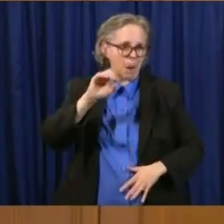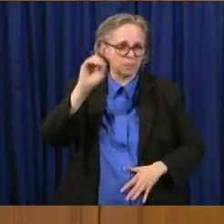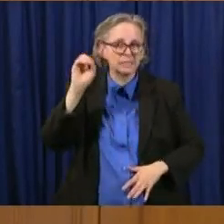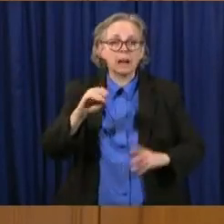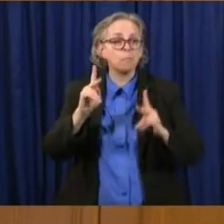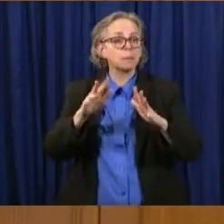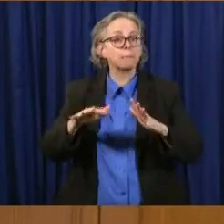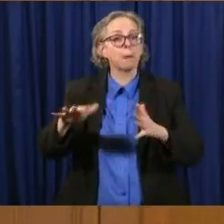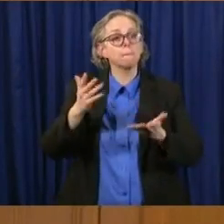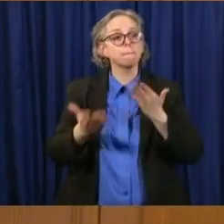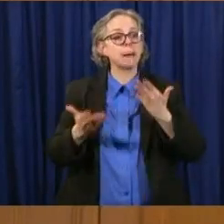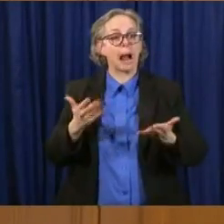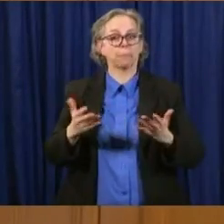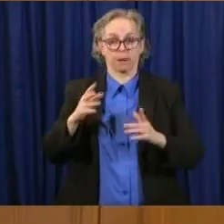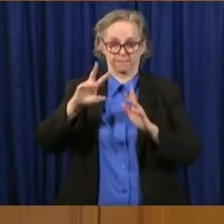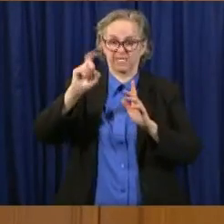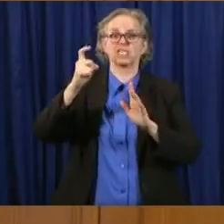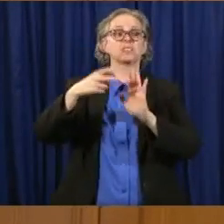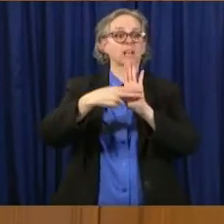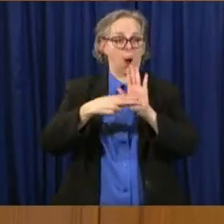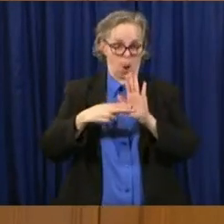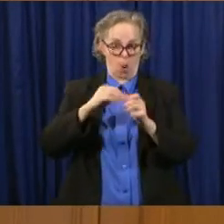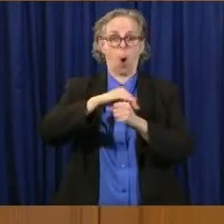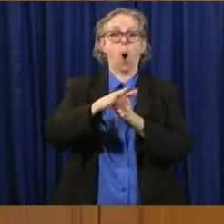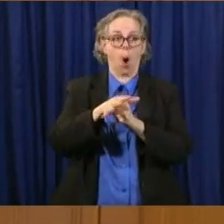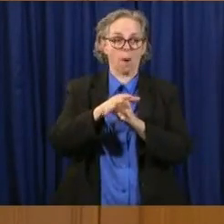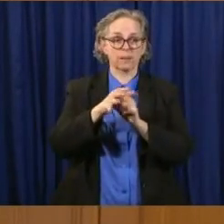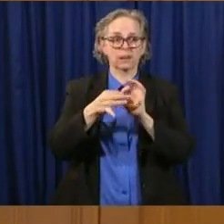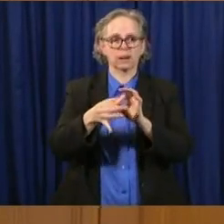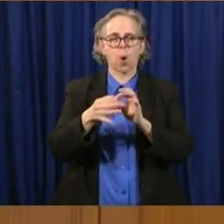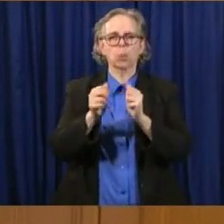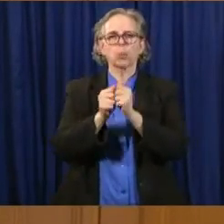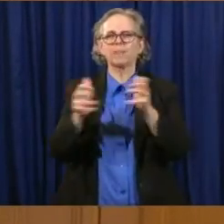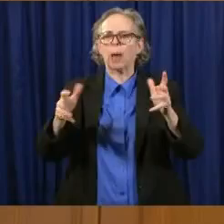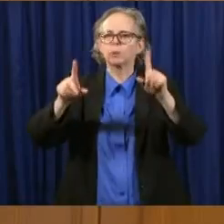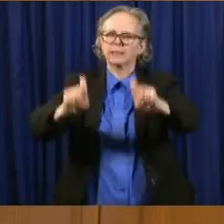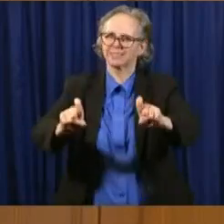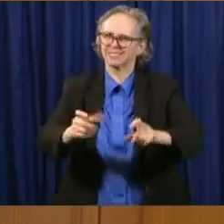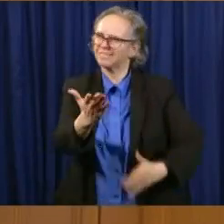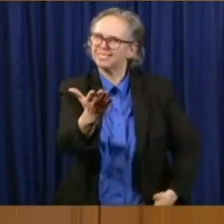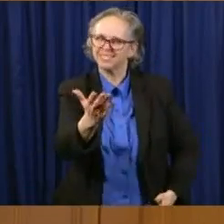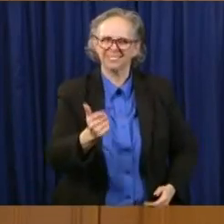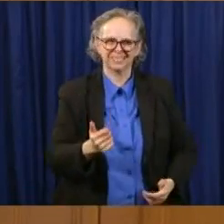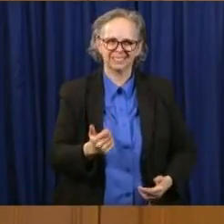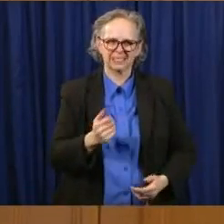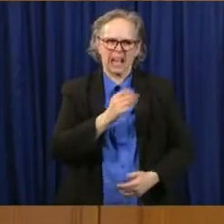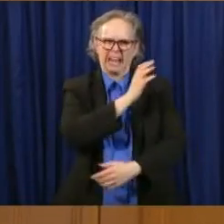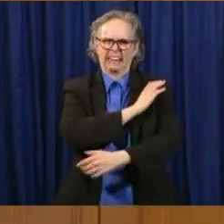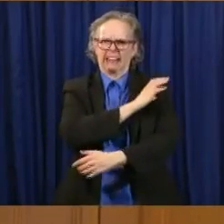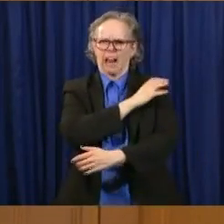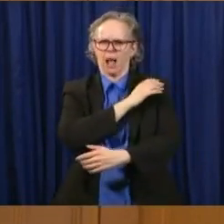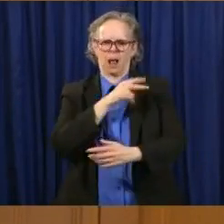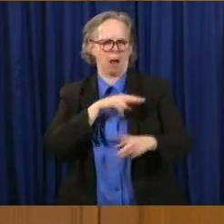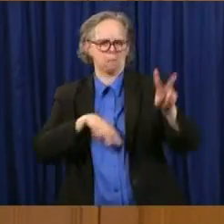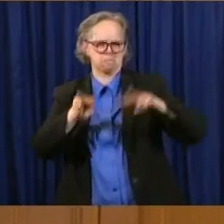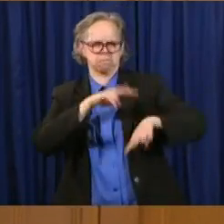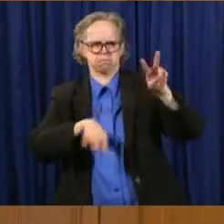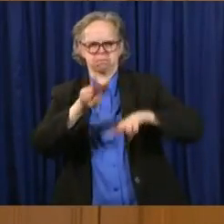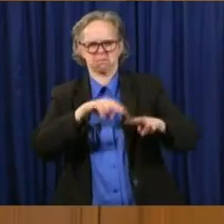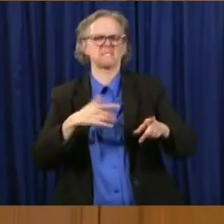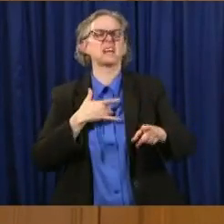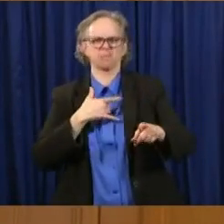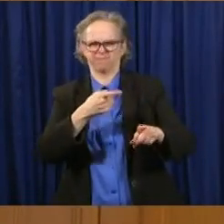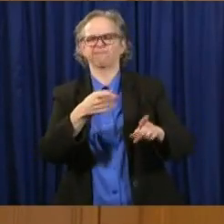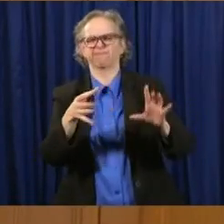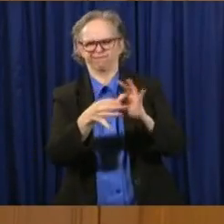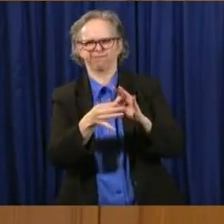with COVID, um, by their doctor based on clinical signs and potentially their contact with someone else known with it,